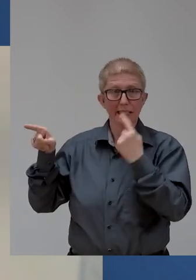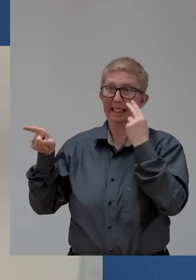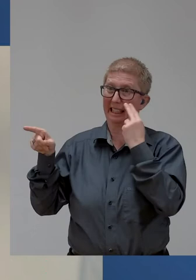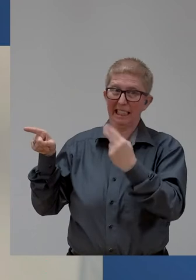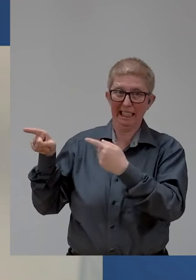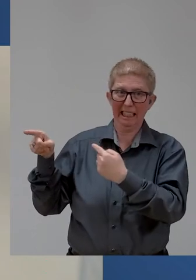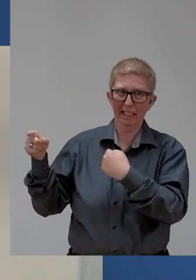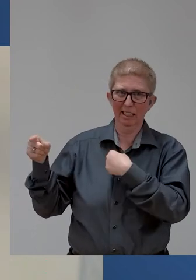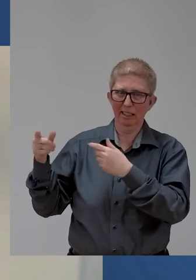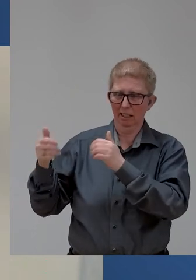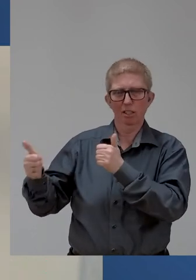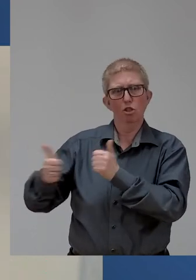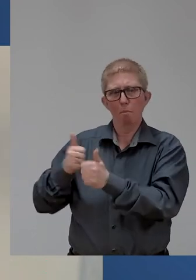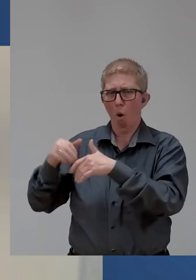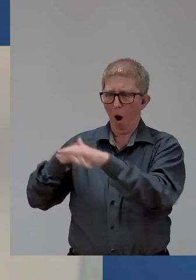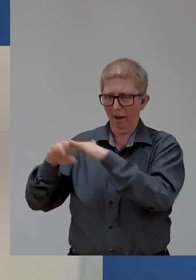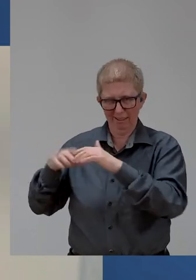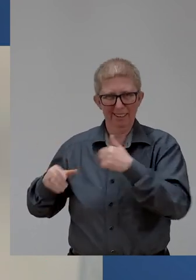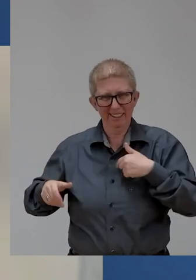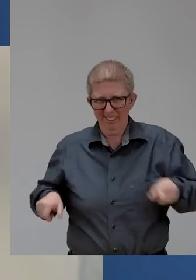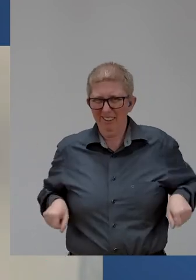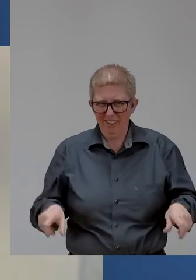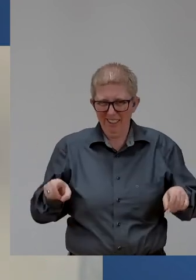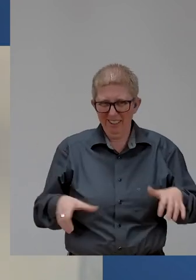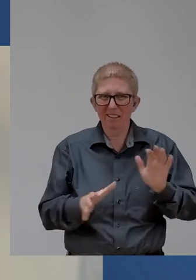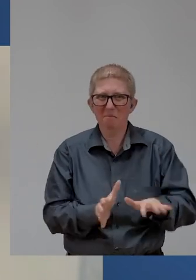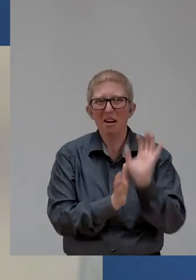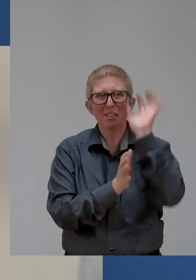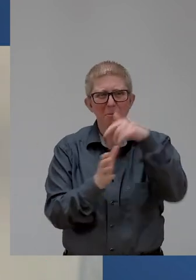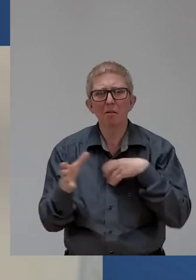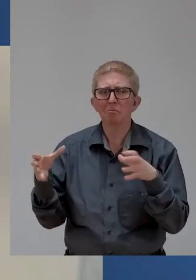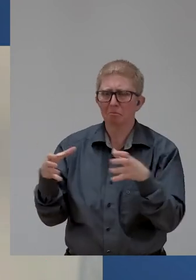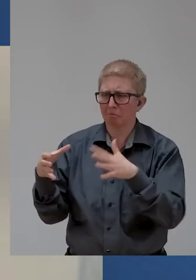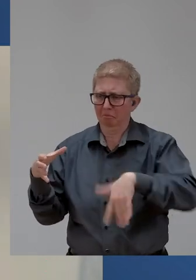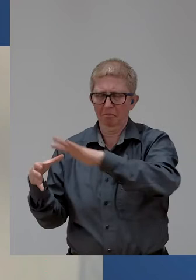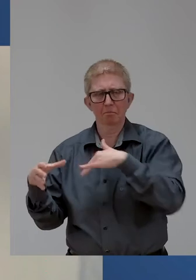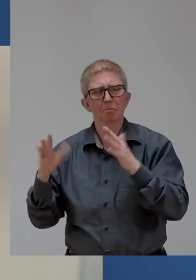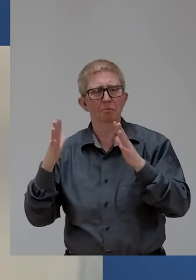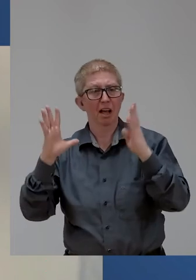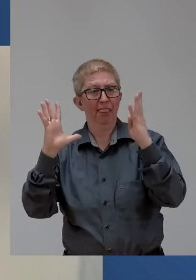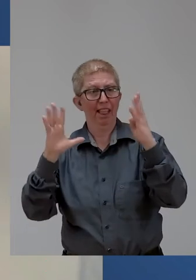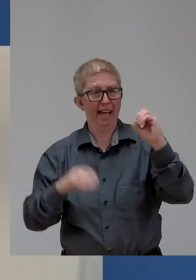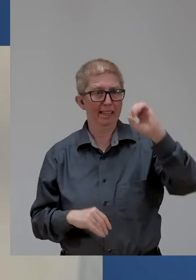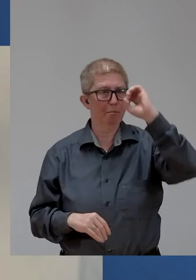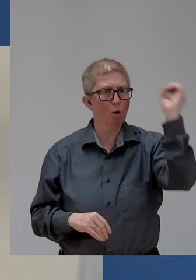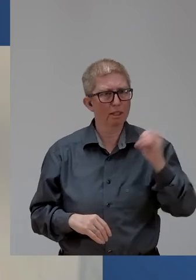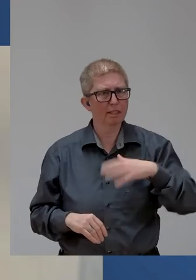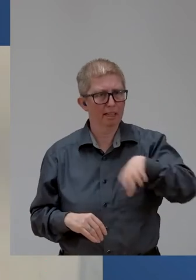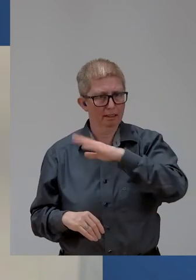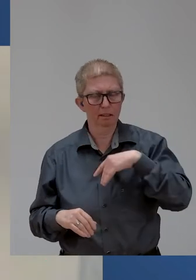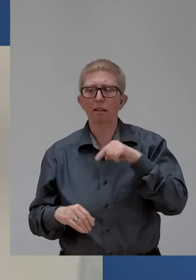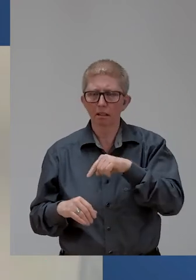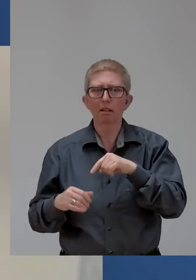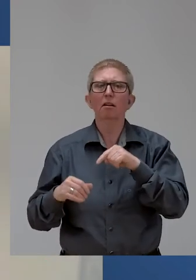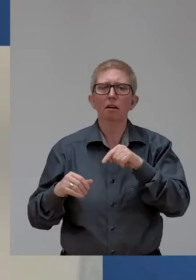wheelchair basketball, and about 90% of my friends from sports went to universities with wheelchair basketball or track teams, which were also